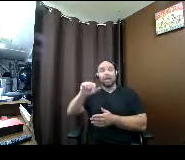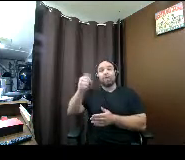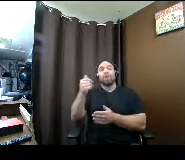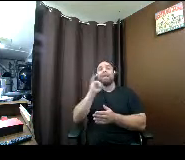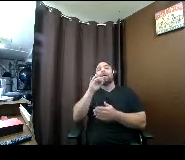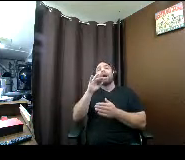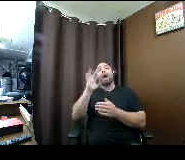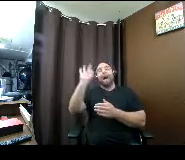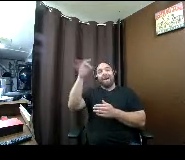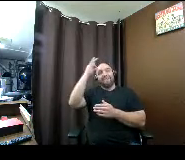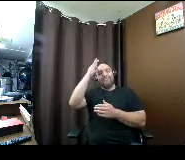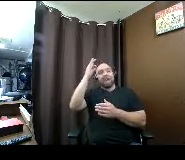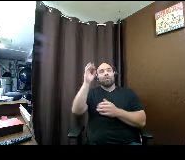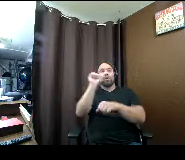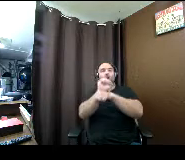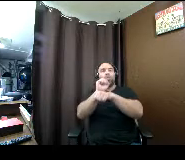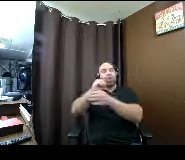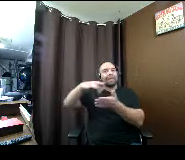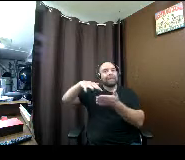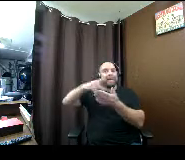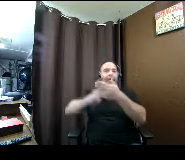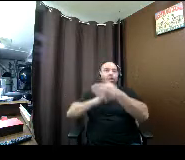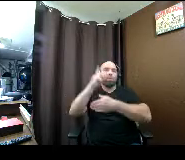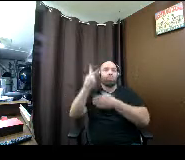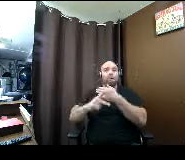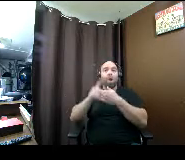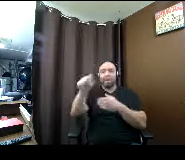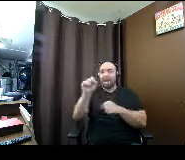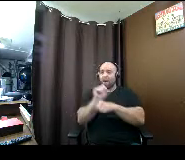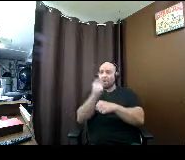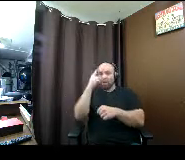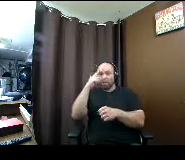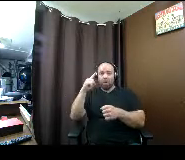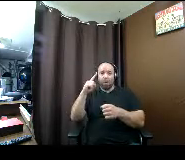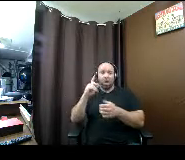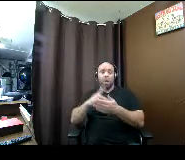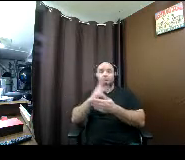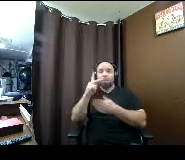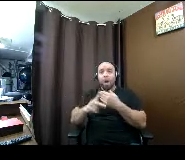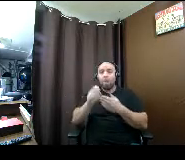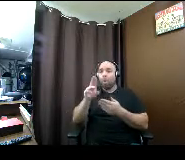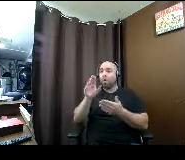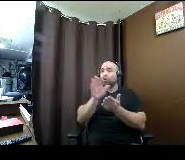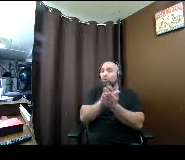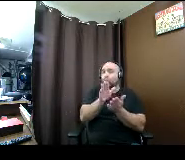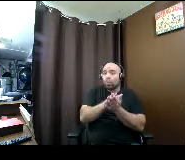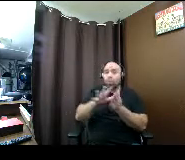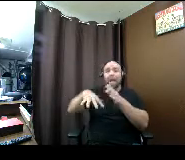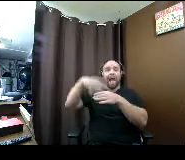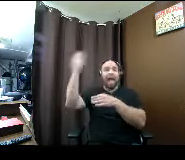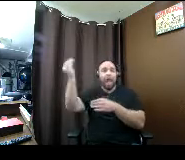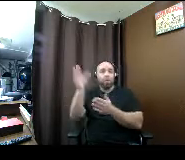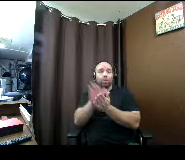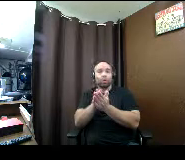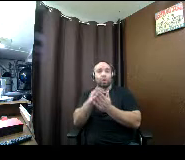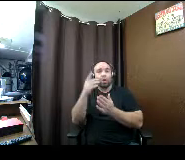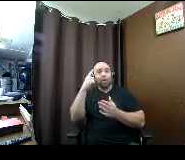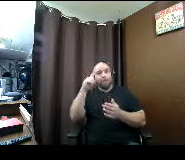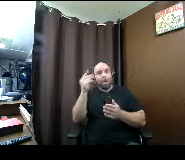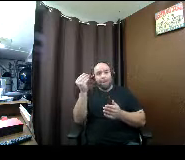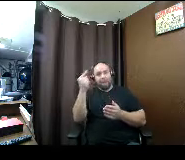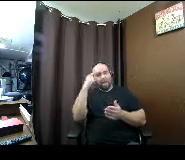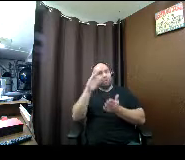program you can work for uh federal programs for the school and sometimes outside of the school to earn money for college